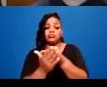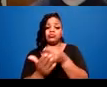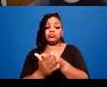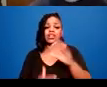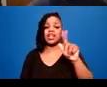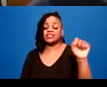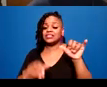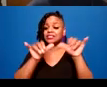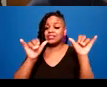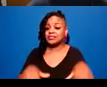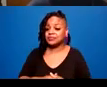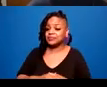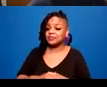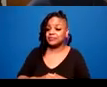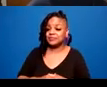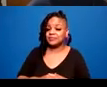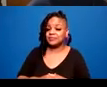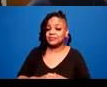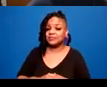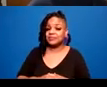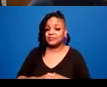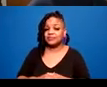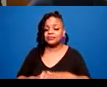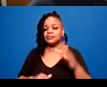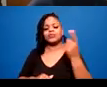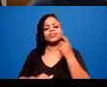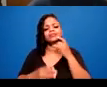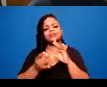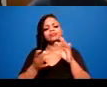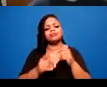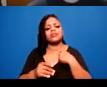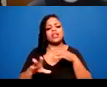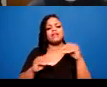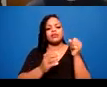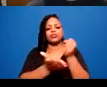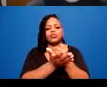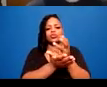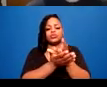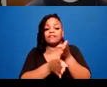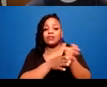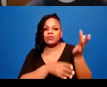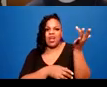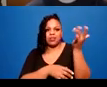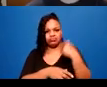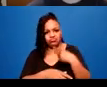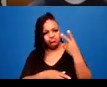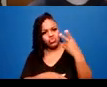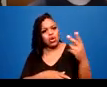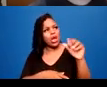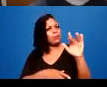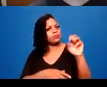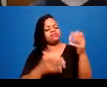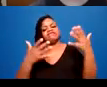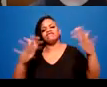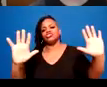social work field because I, before I left, because ableism and sanism. Thank you for